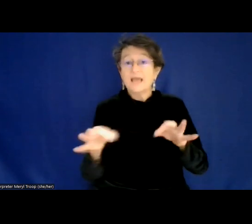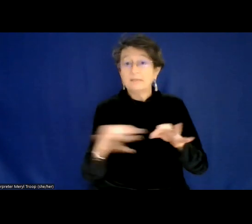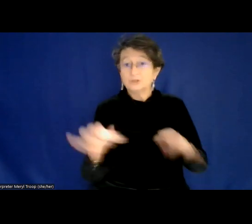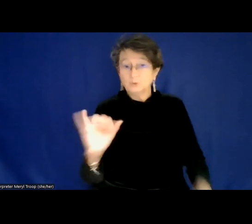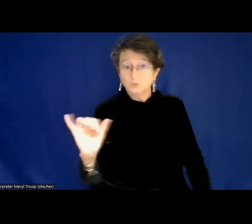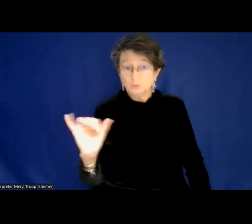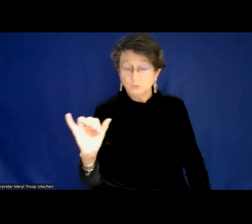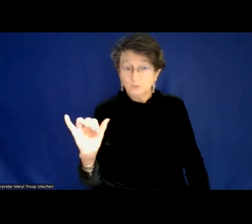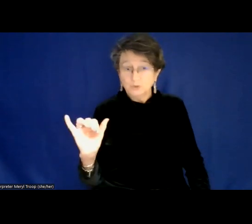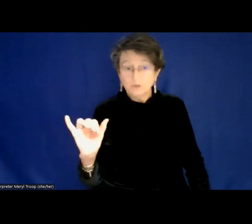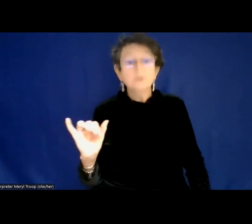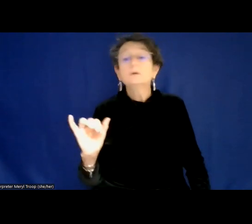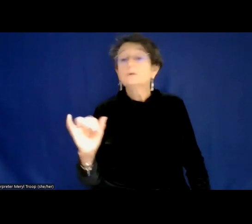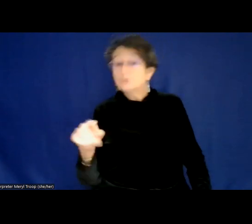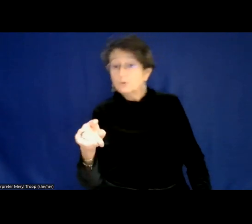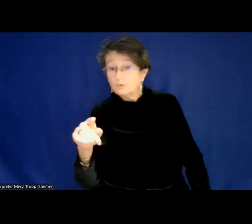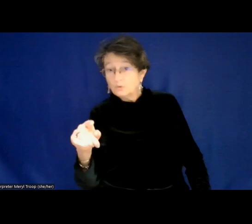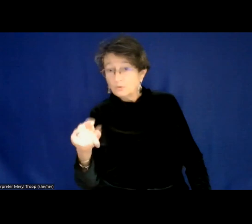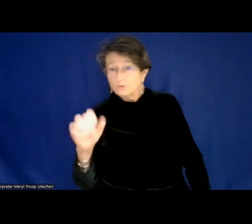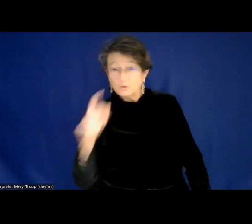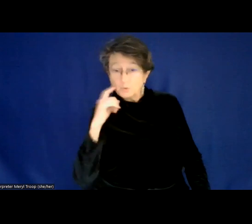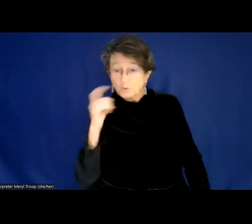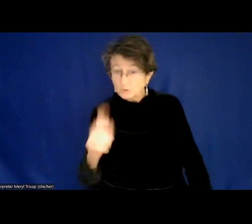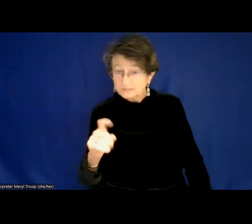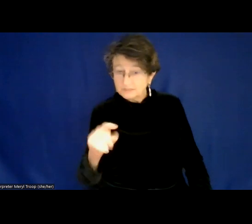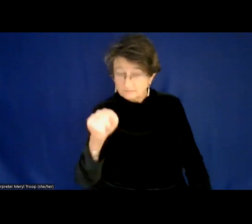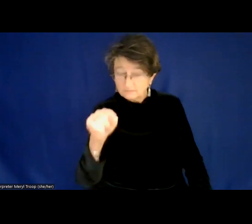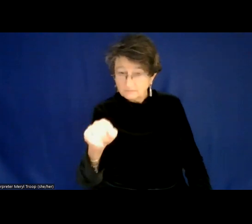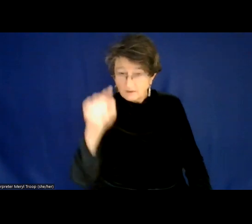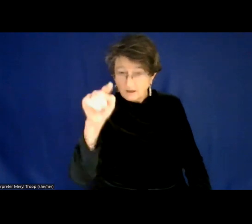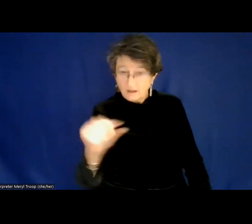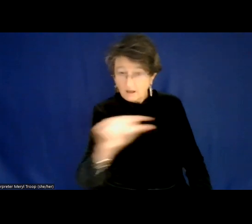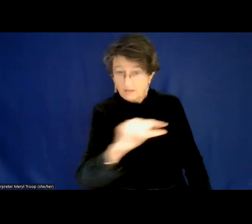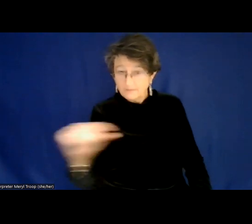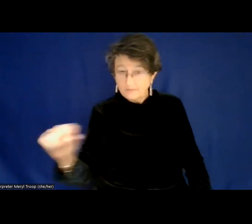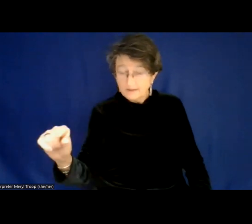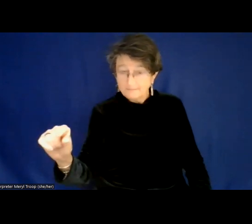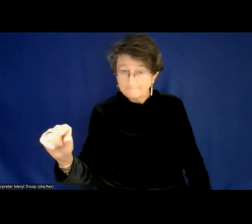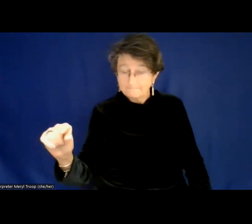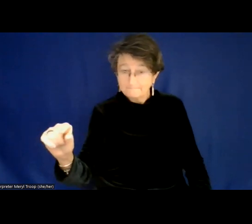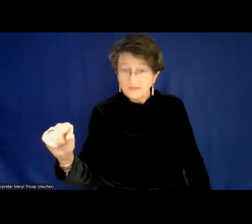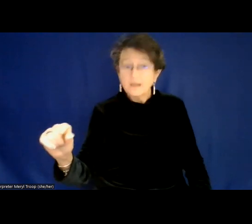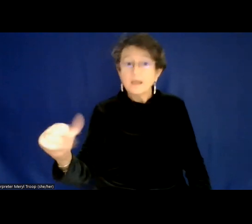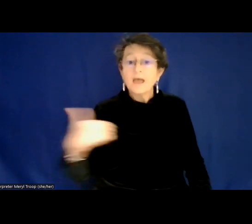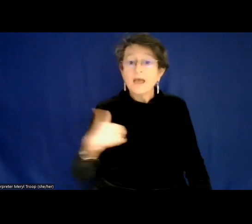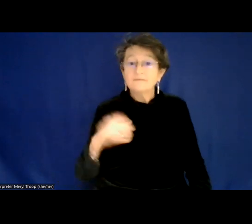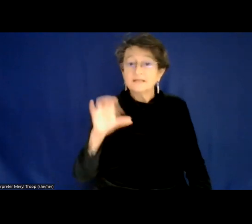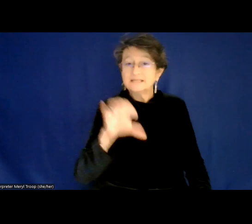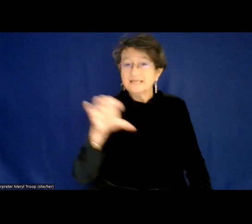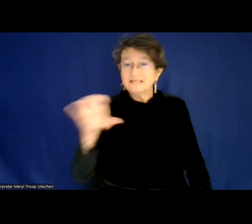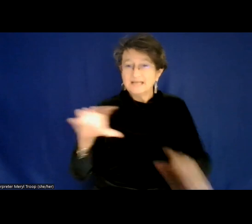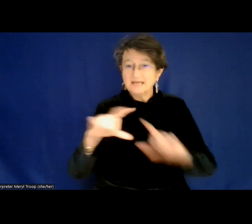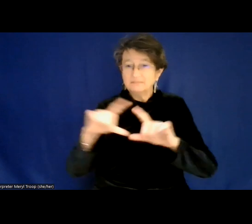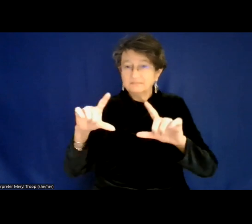if that's helpful to you. So you'll notice it's on your toolbar. There's a closed captioning live